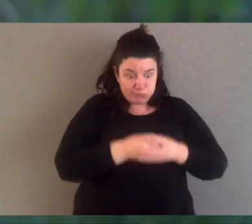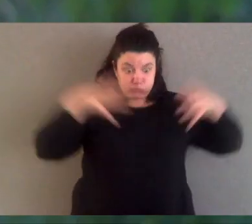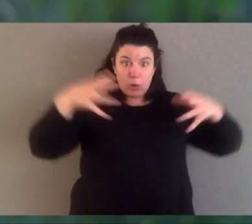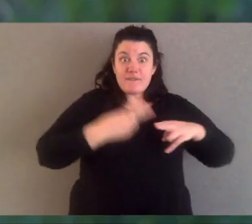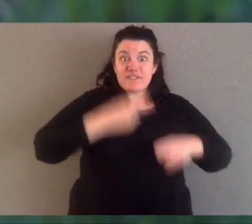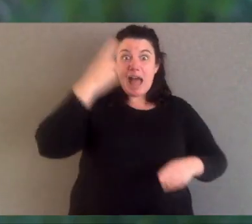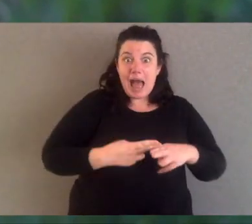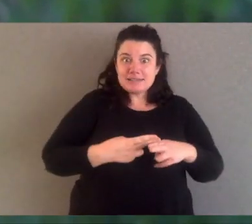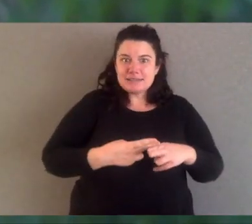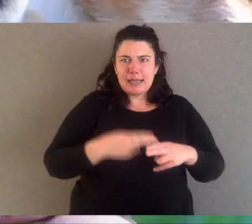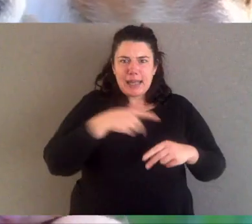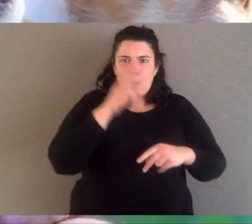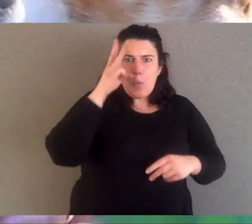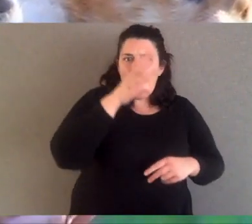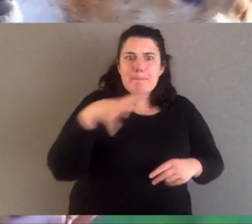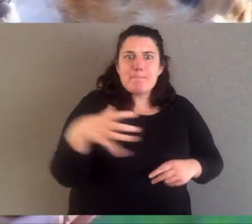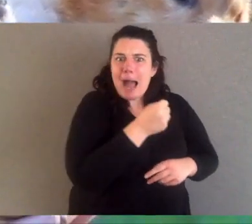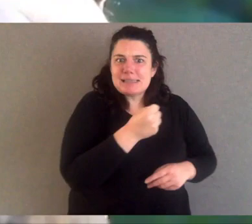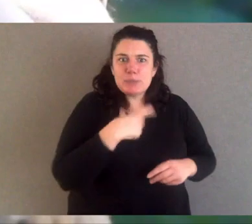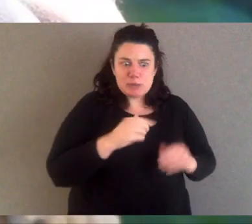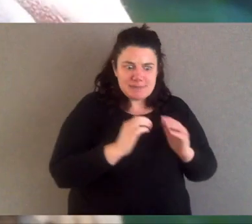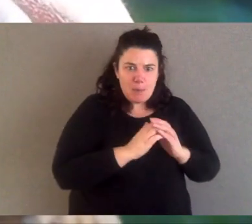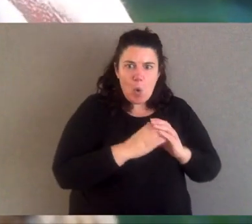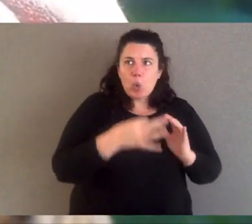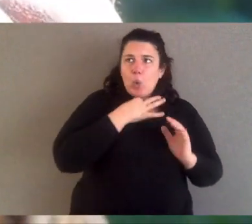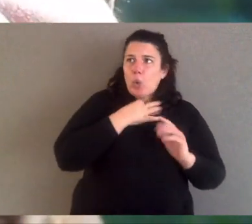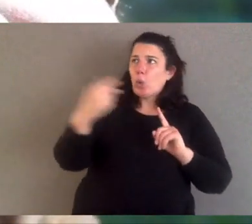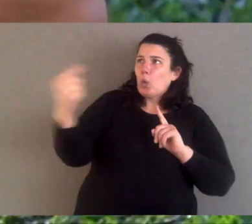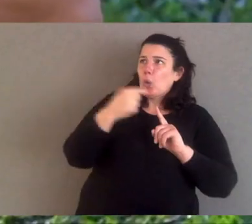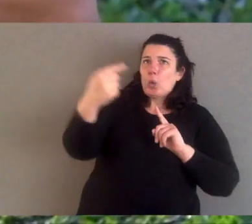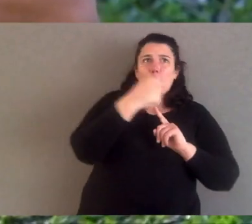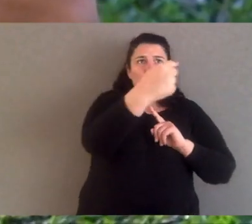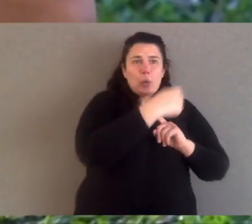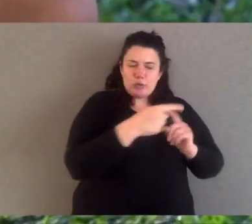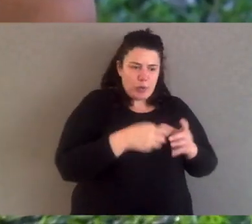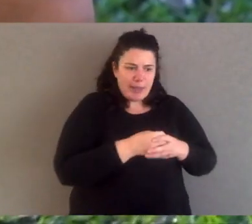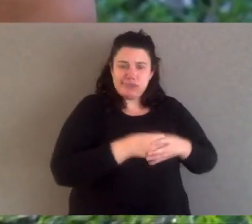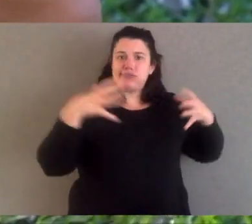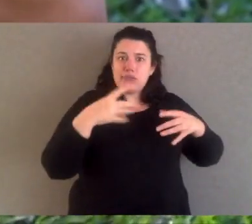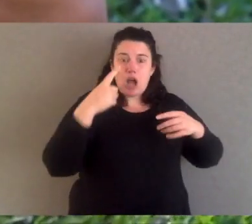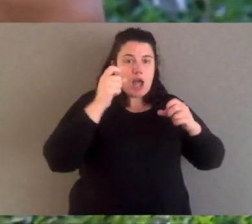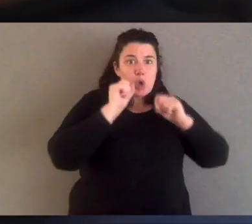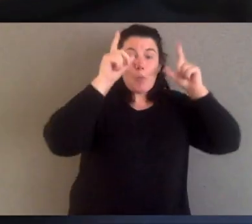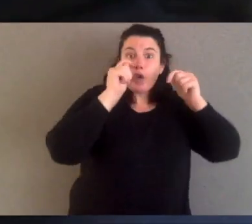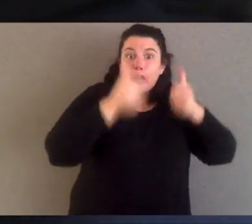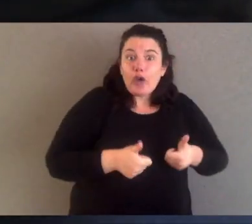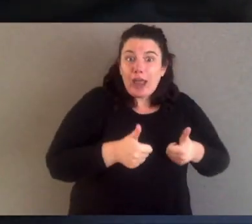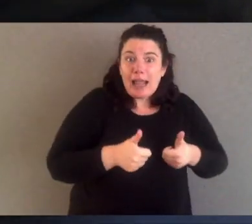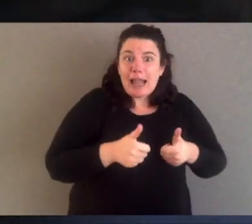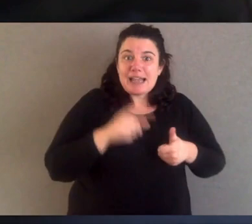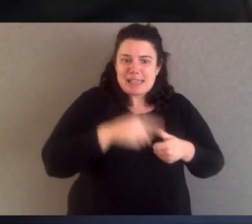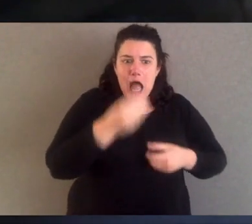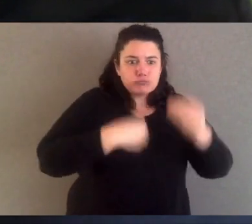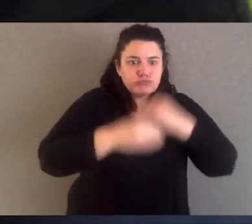while you're a puppy. So as they grow they develop much quicker. Their eyes open earlier. They start eating solids sooner. They're very